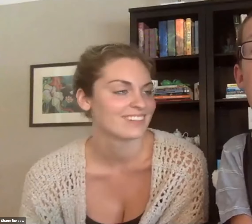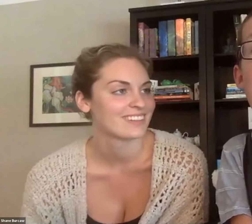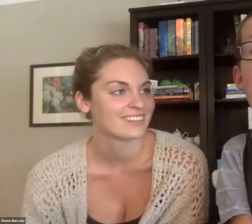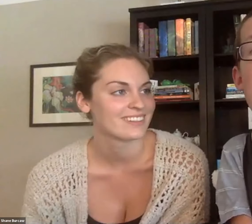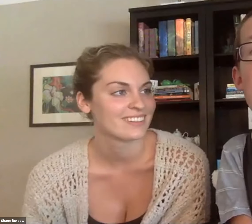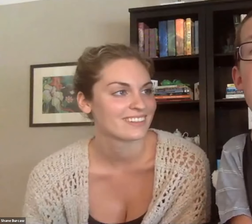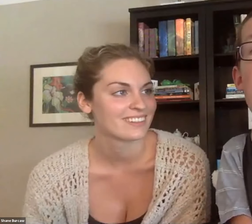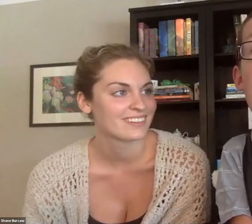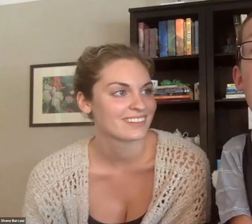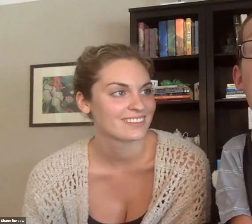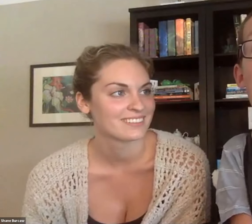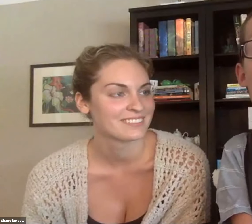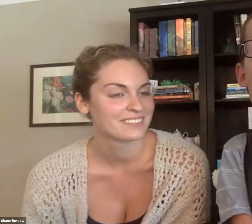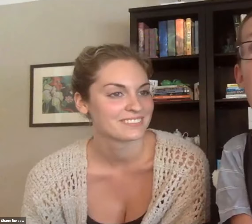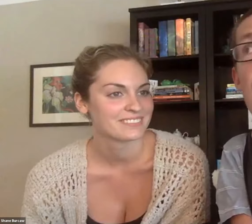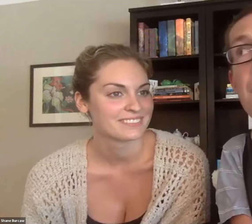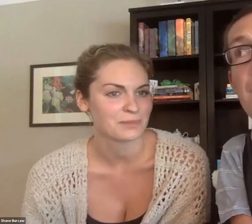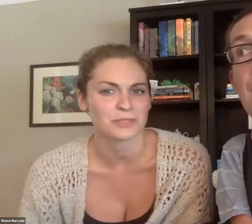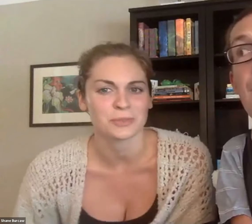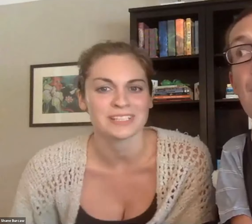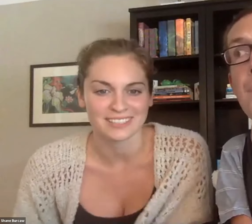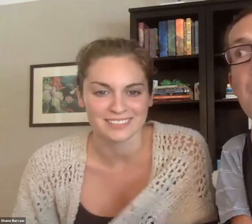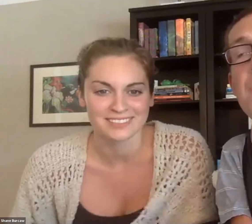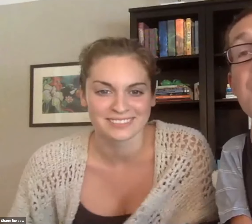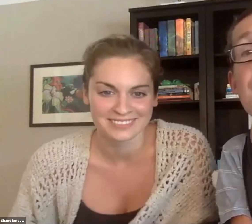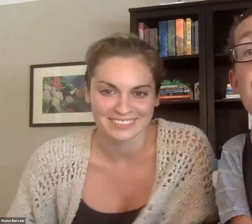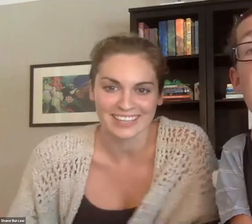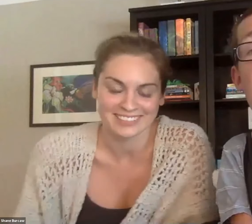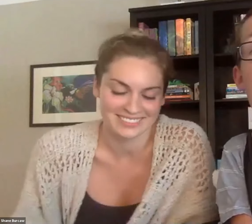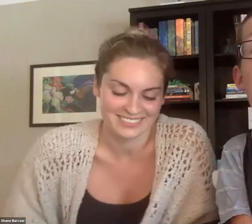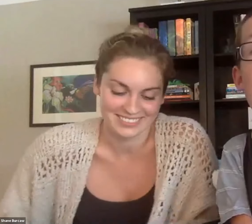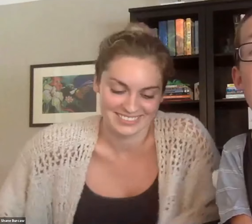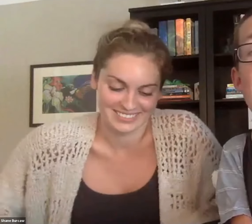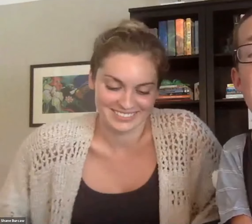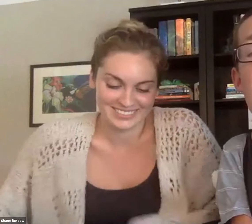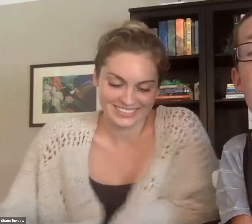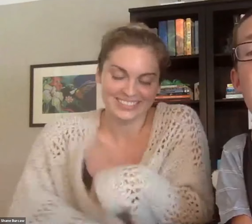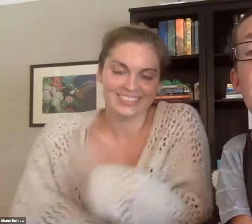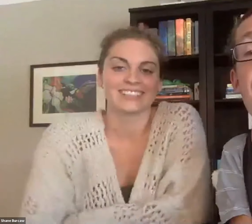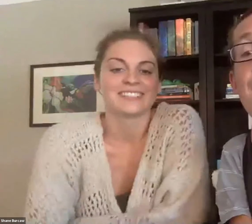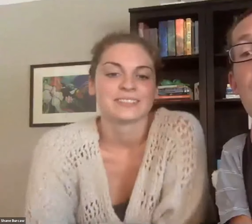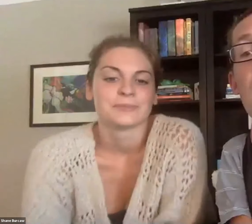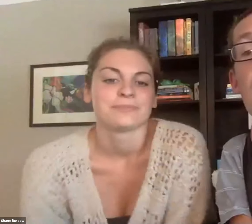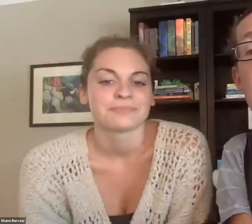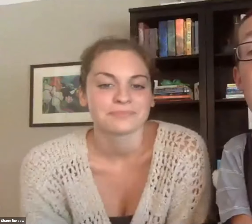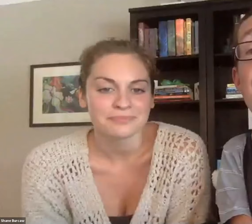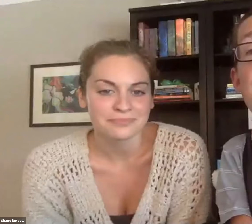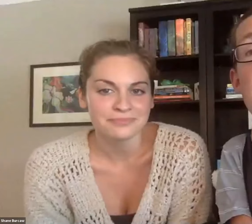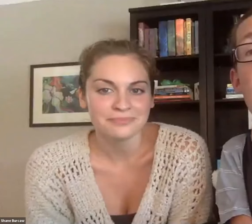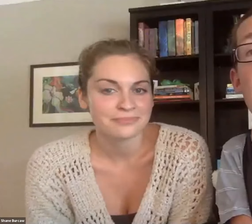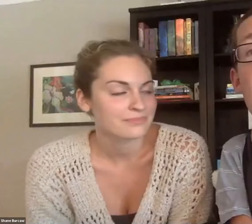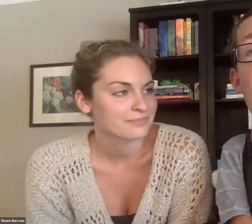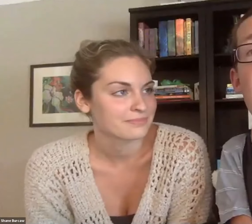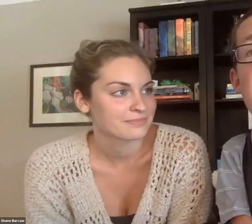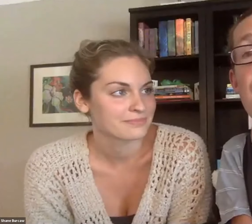at the age of, what was I? 26. 26. Yeah. Um, a doctor asked